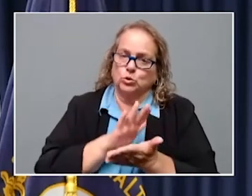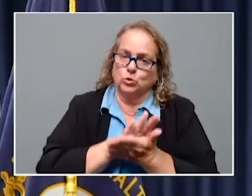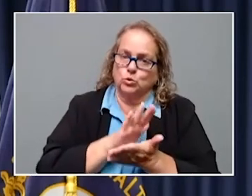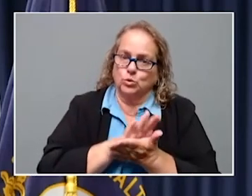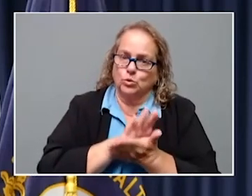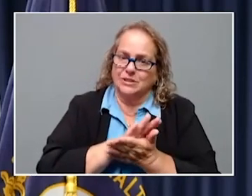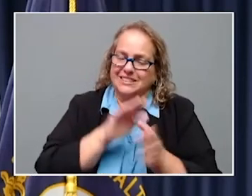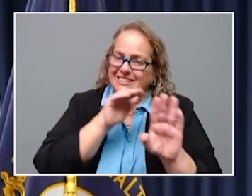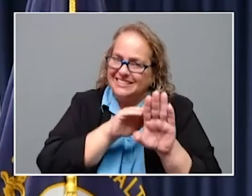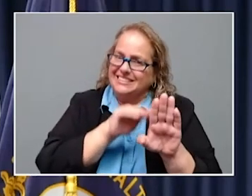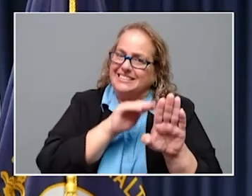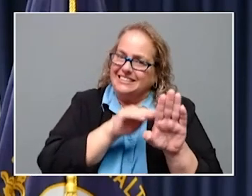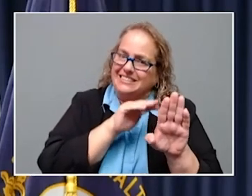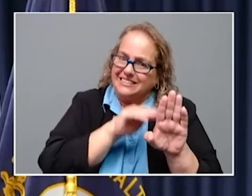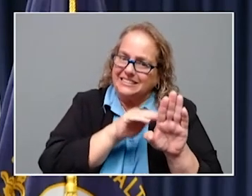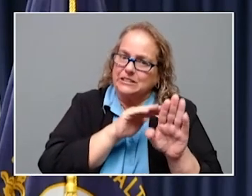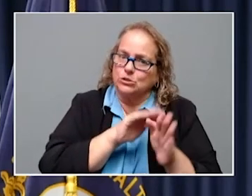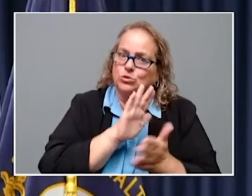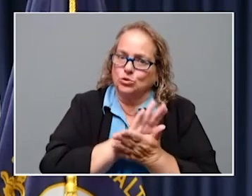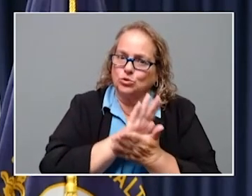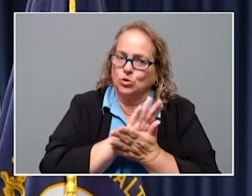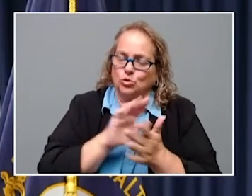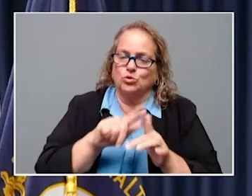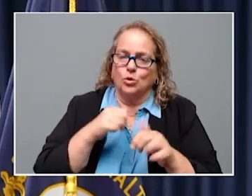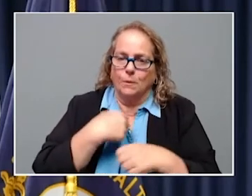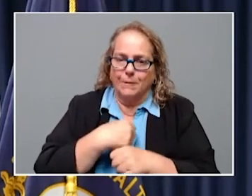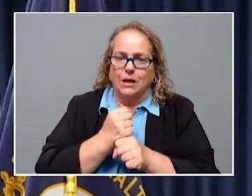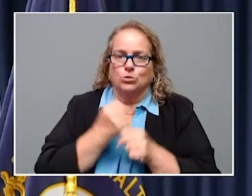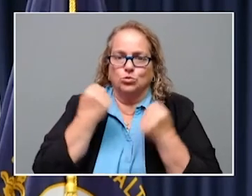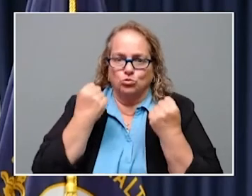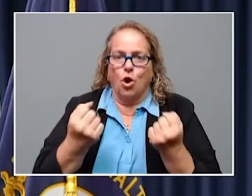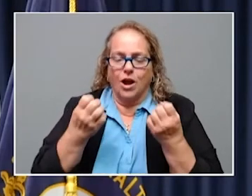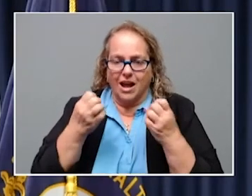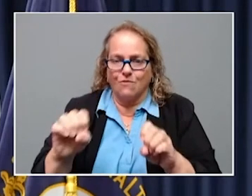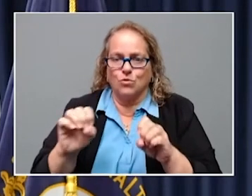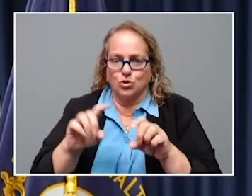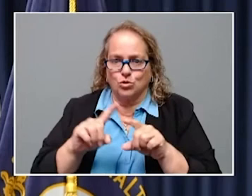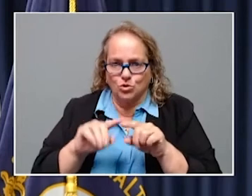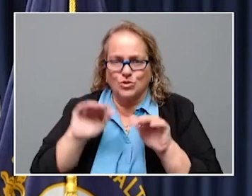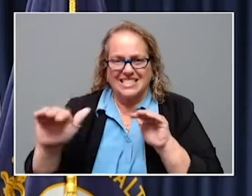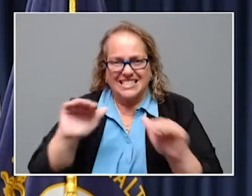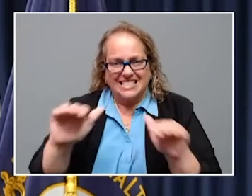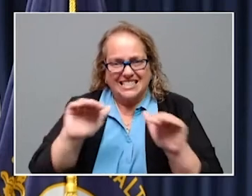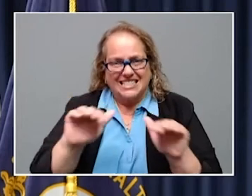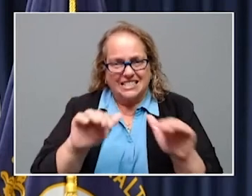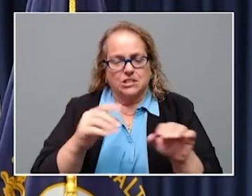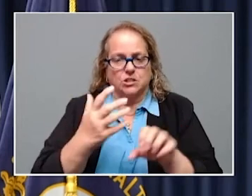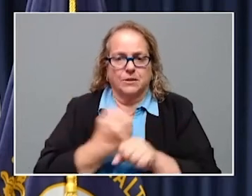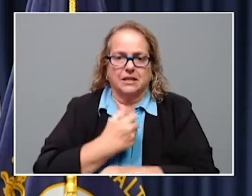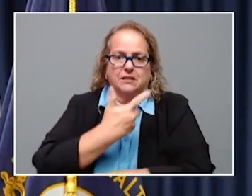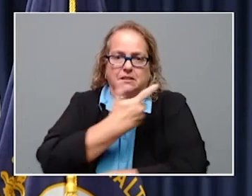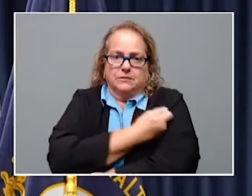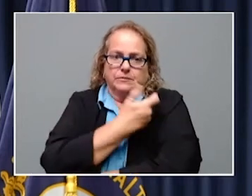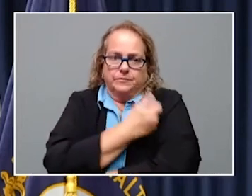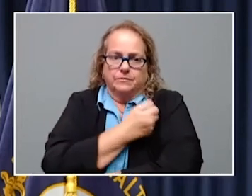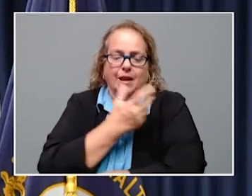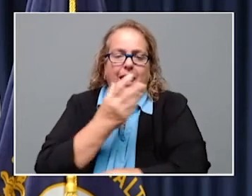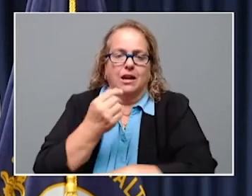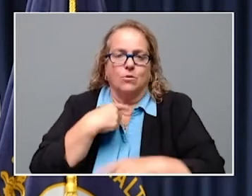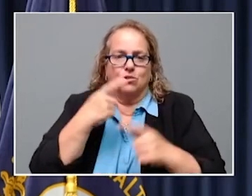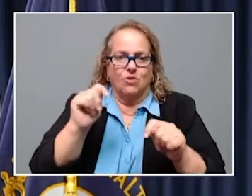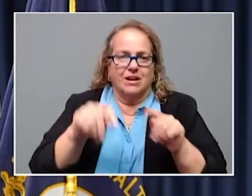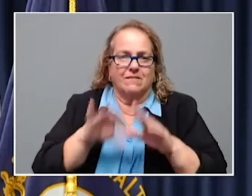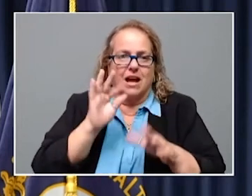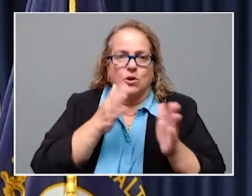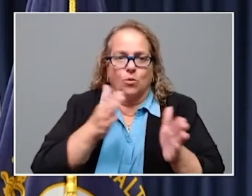Governor Andy Beshear began Monday's COVID-19 briefing by reporting on some good news about the current surge of cases, the